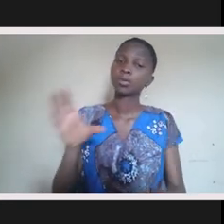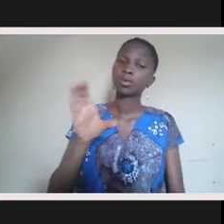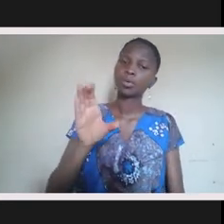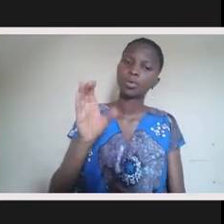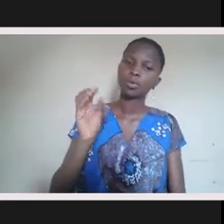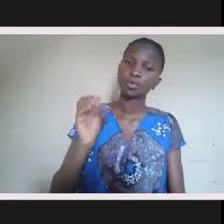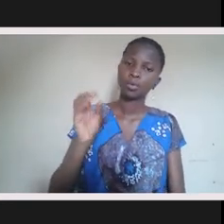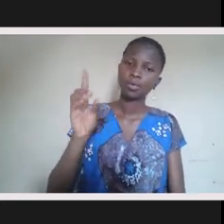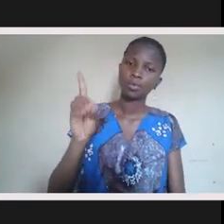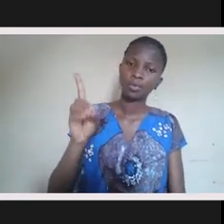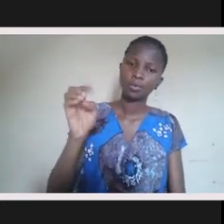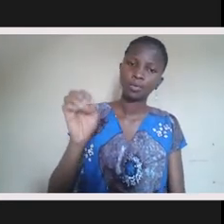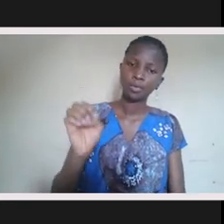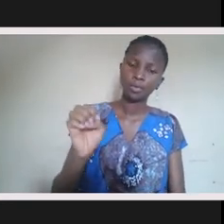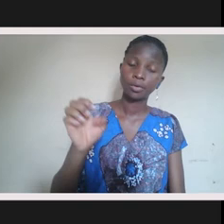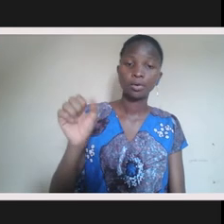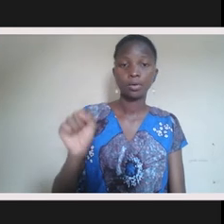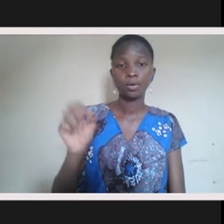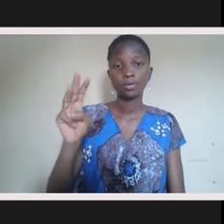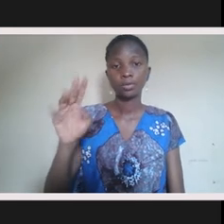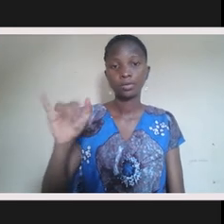Code switching. I mean,